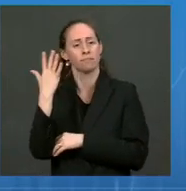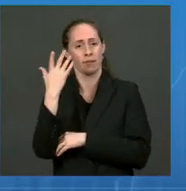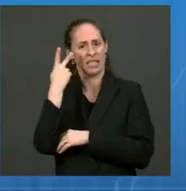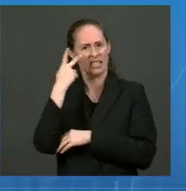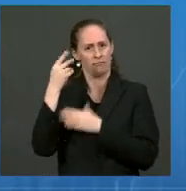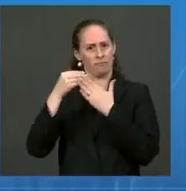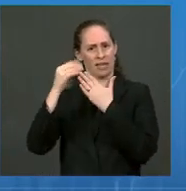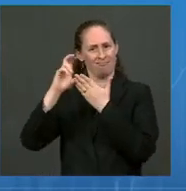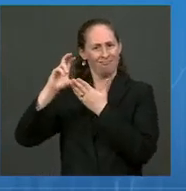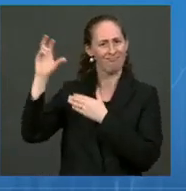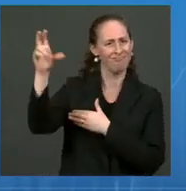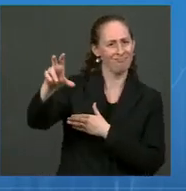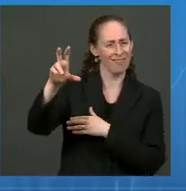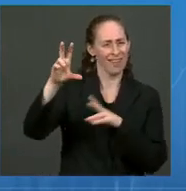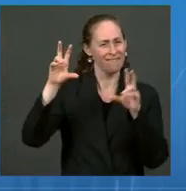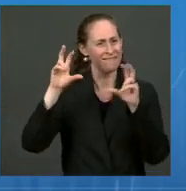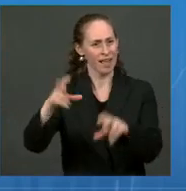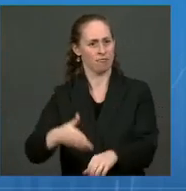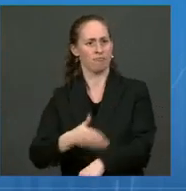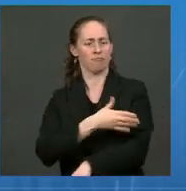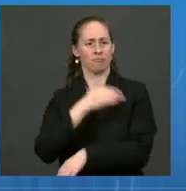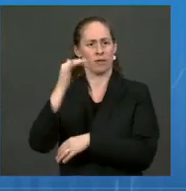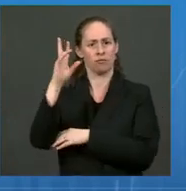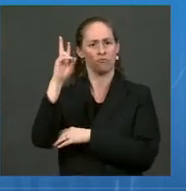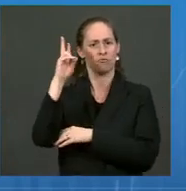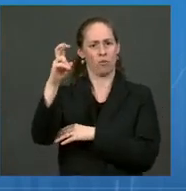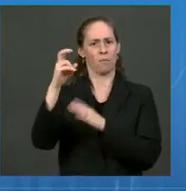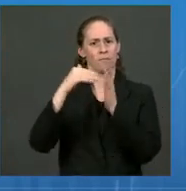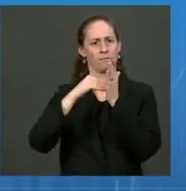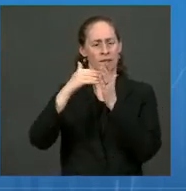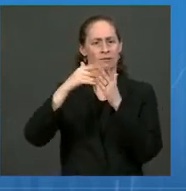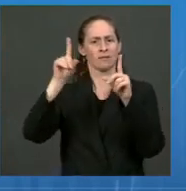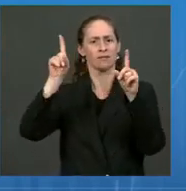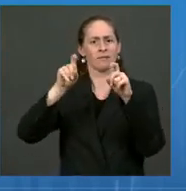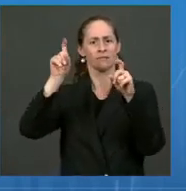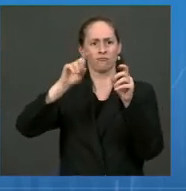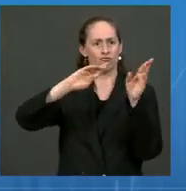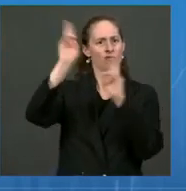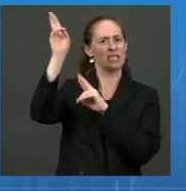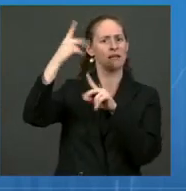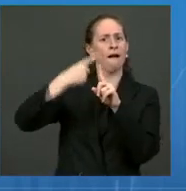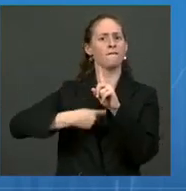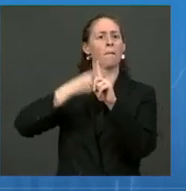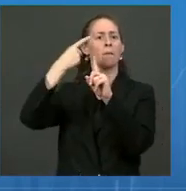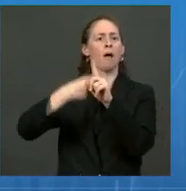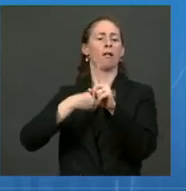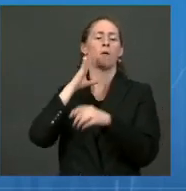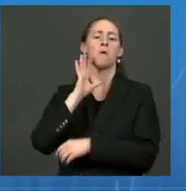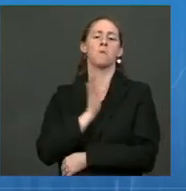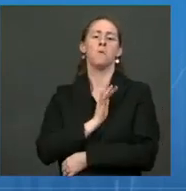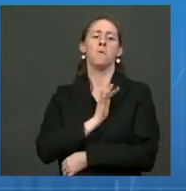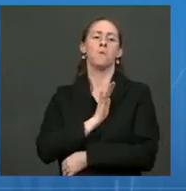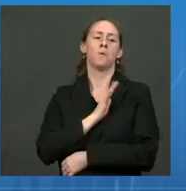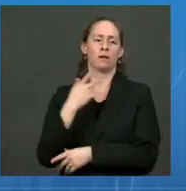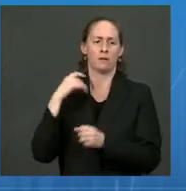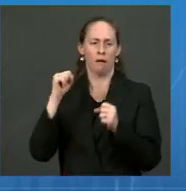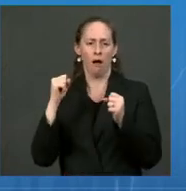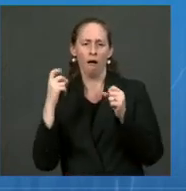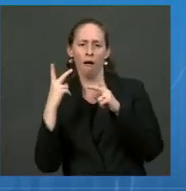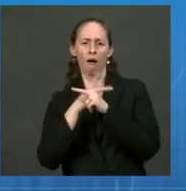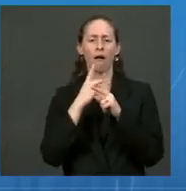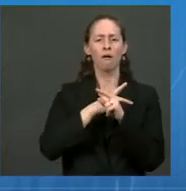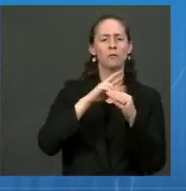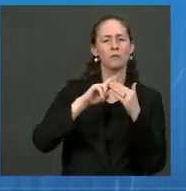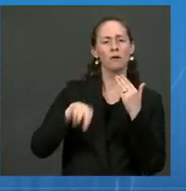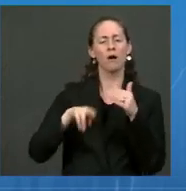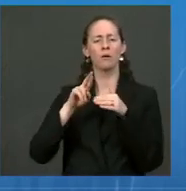now an average of about 200 million tests per month available, which I think will be very, very important as part of the armamentarium that